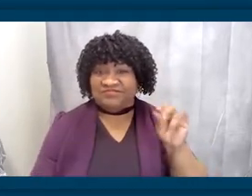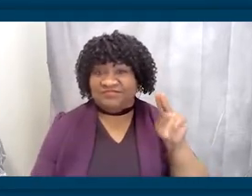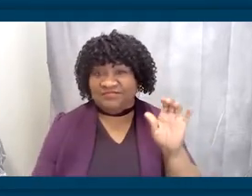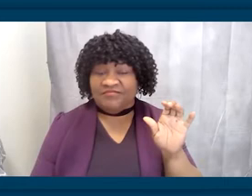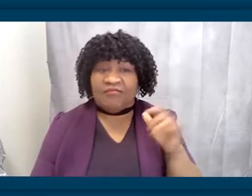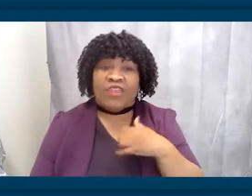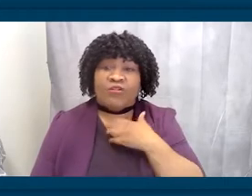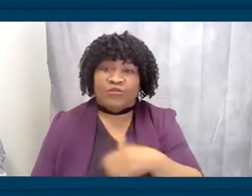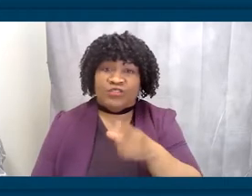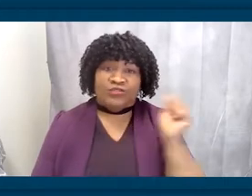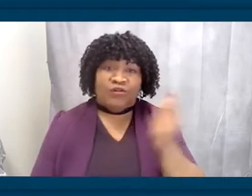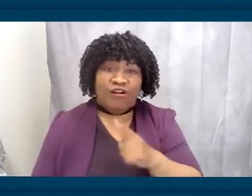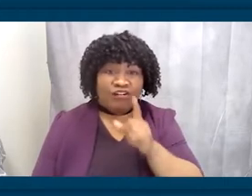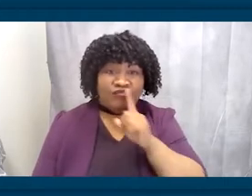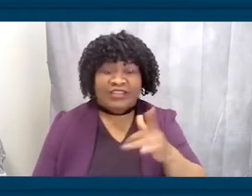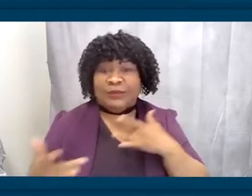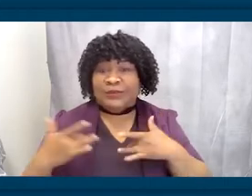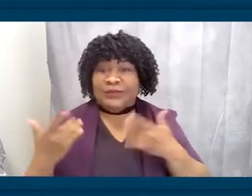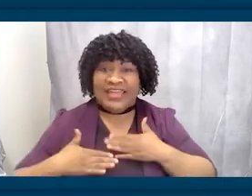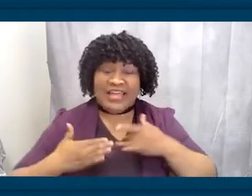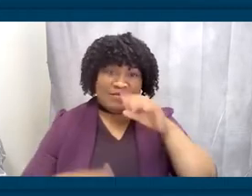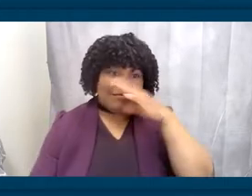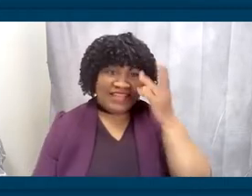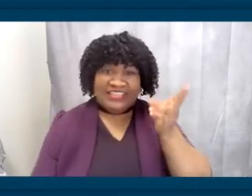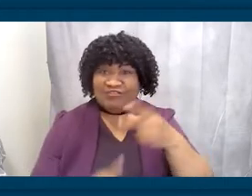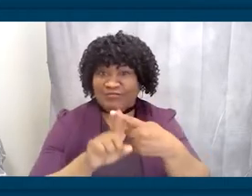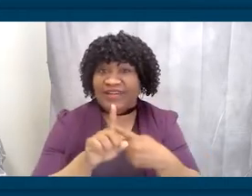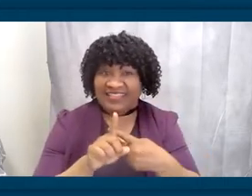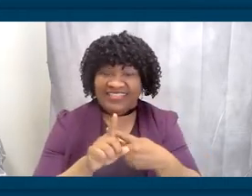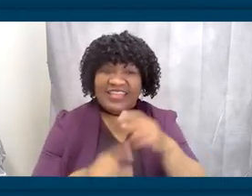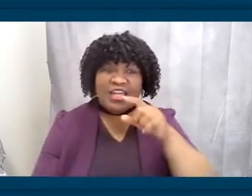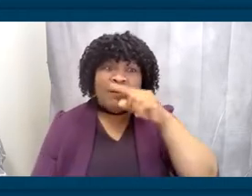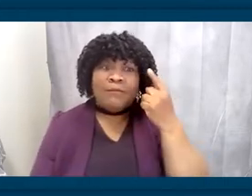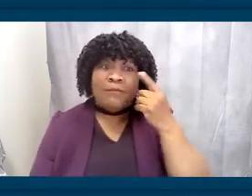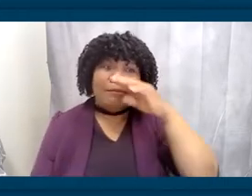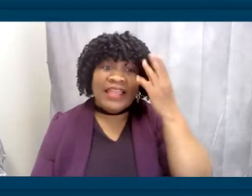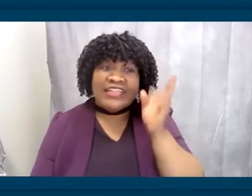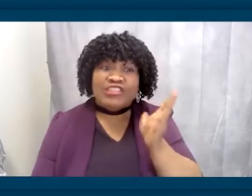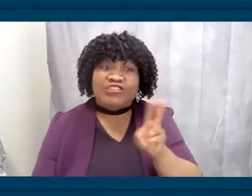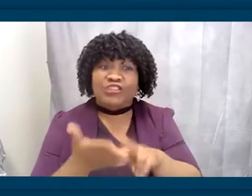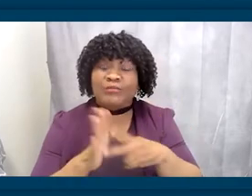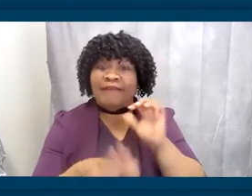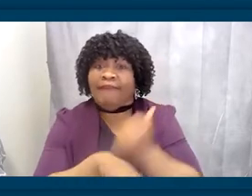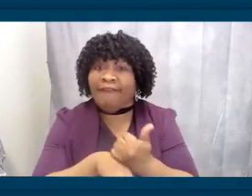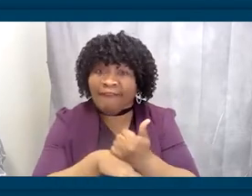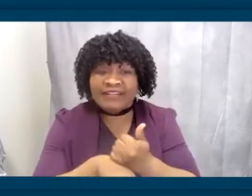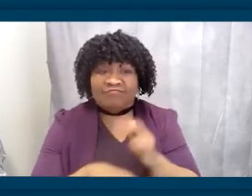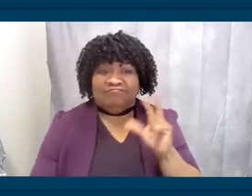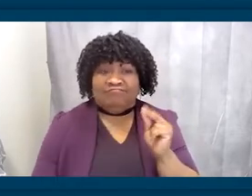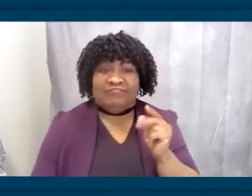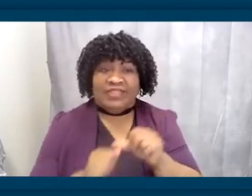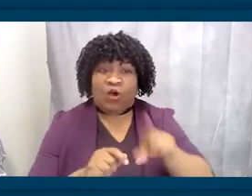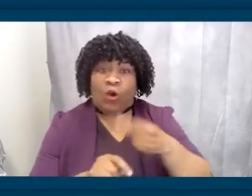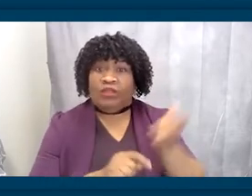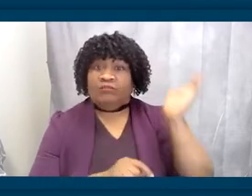fixed. It's not something that lives solely in the past. And it's more than just facts in a textbook. Black history